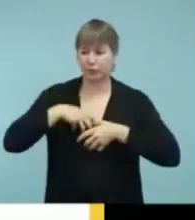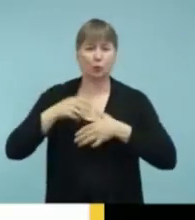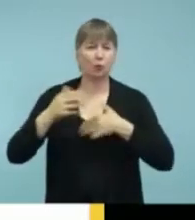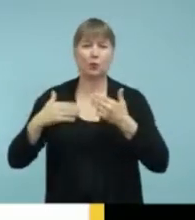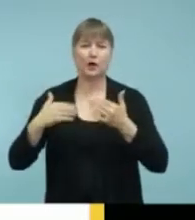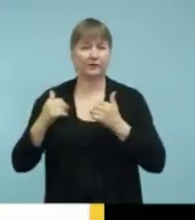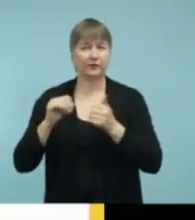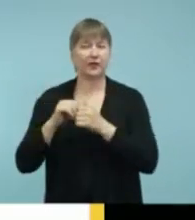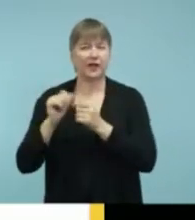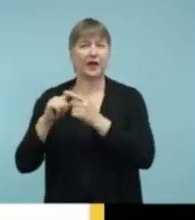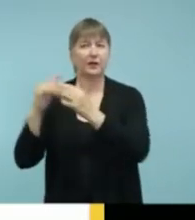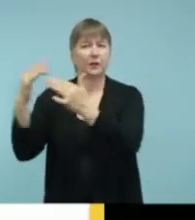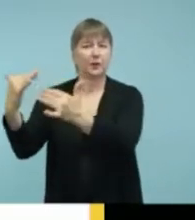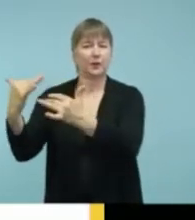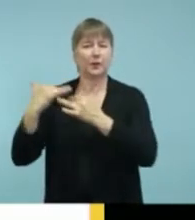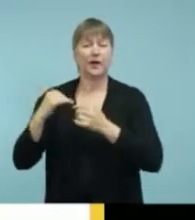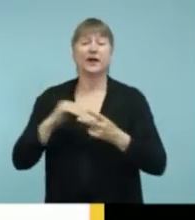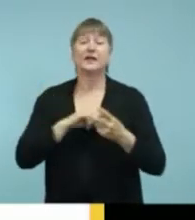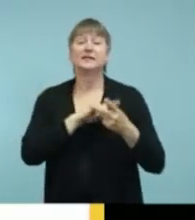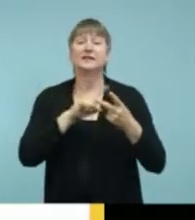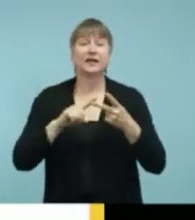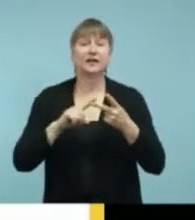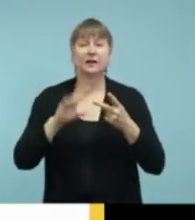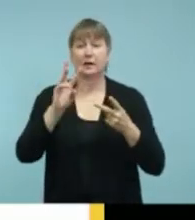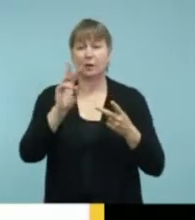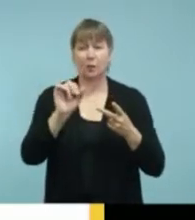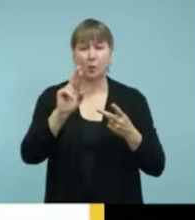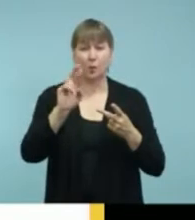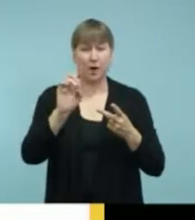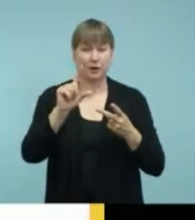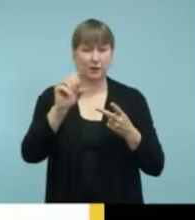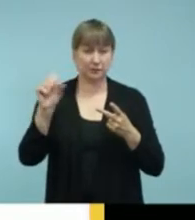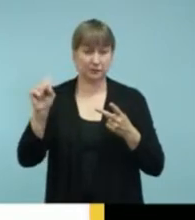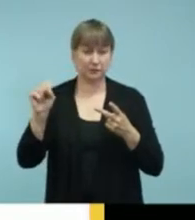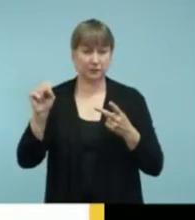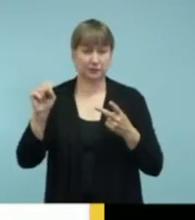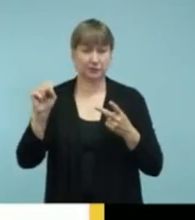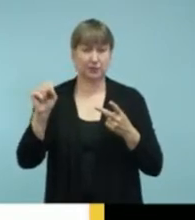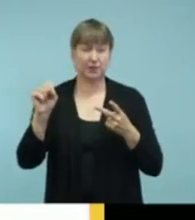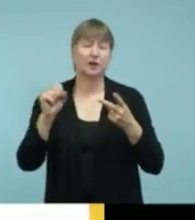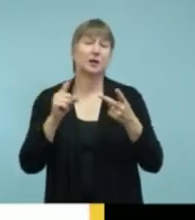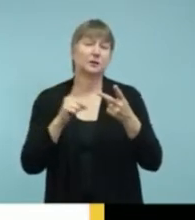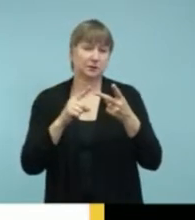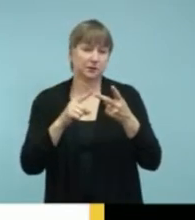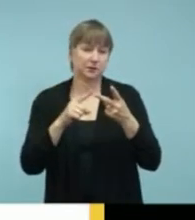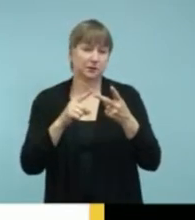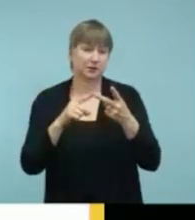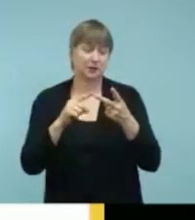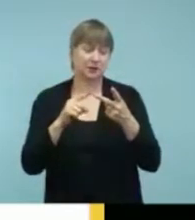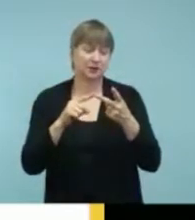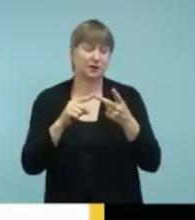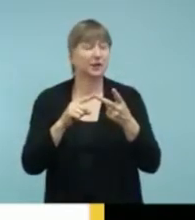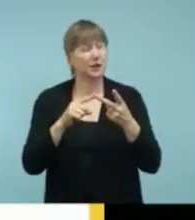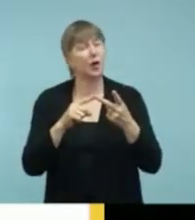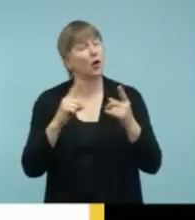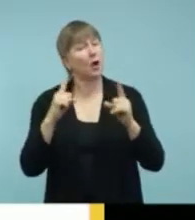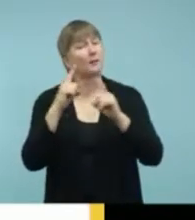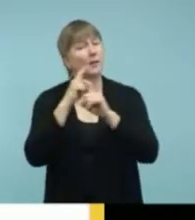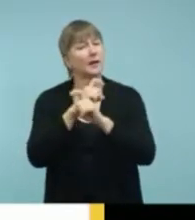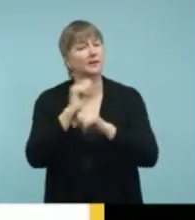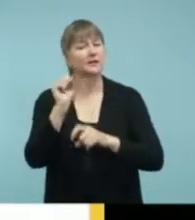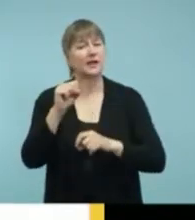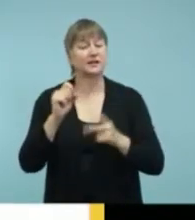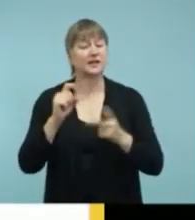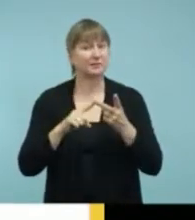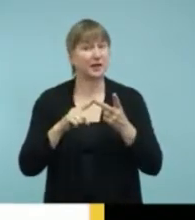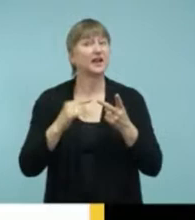what I'm going to categorize as wireless, and that's probably the most complicated, but it's also what we're seeing the